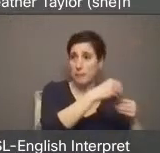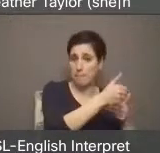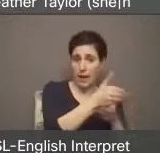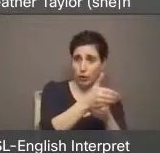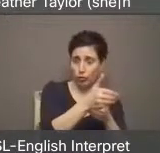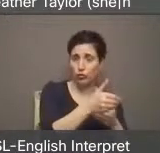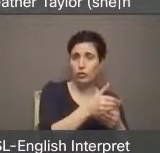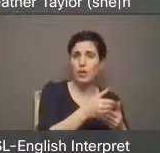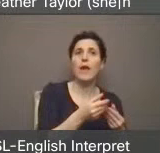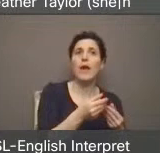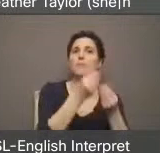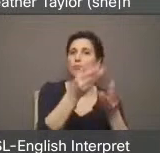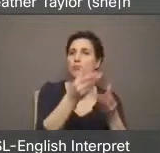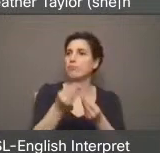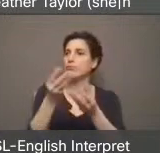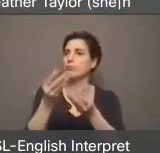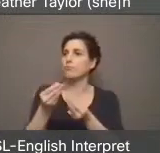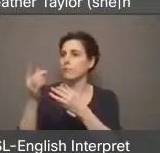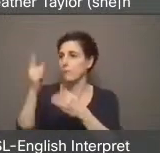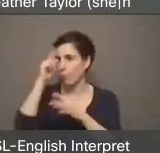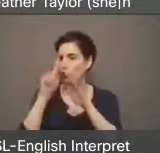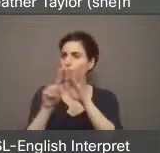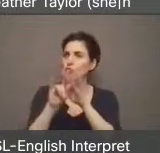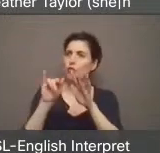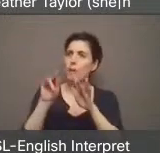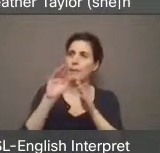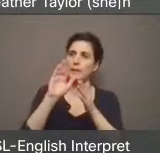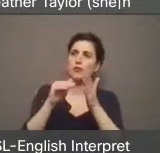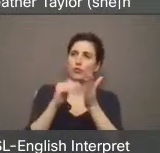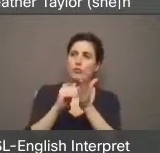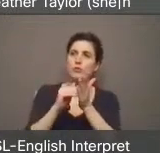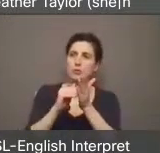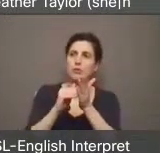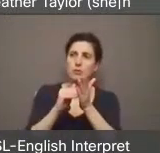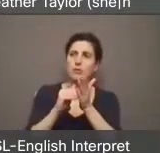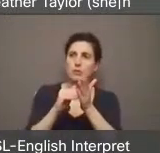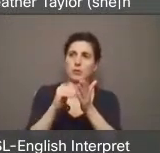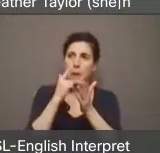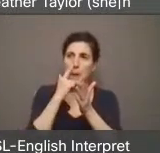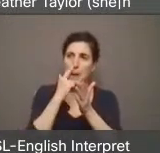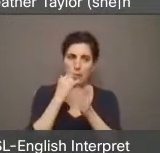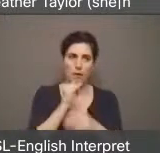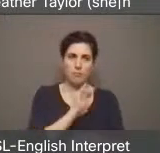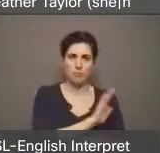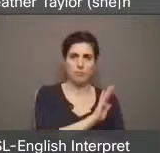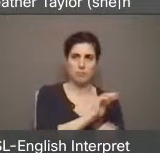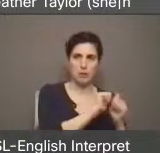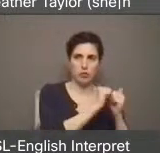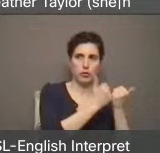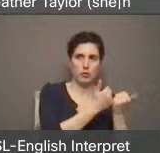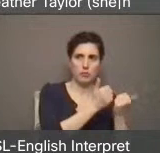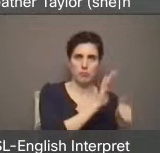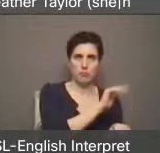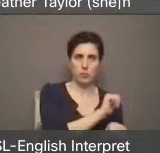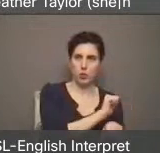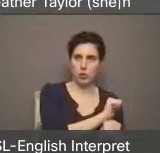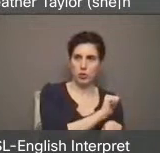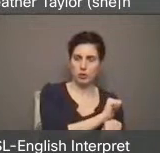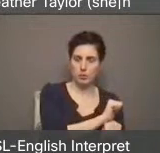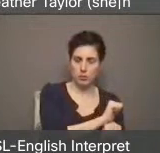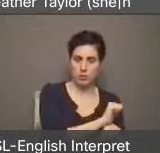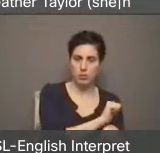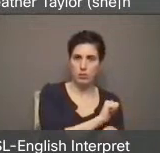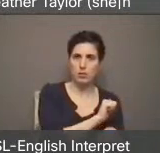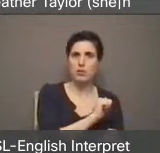especially for drop ins so that it's, it's, uh, delivered in such a way that it, it, it fits. Um, the, the